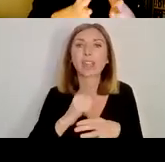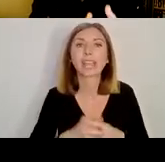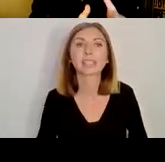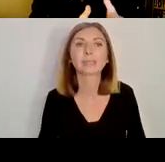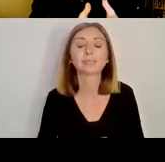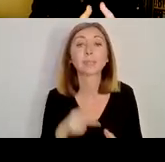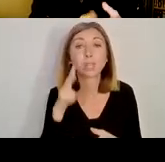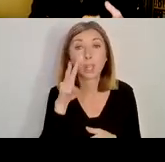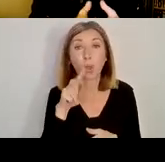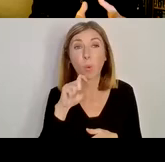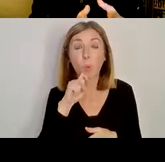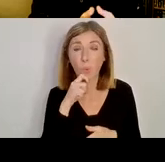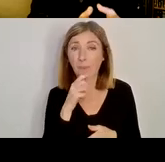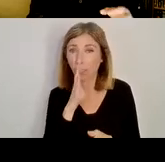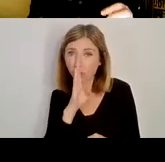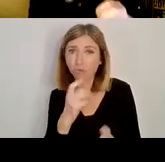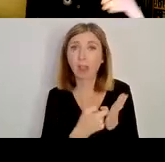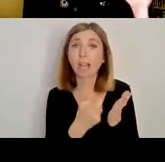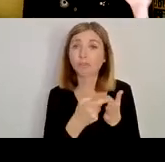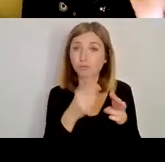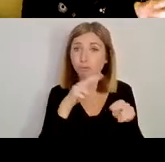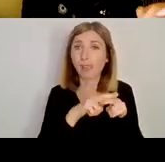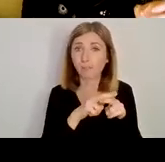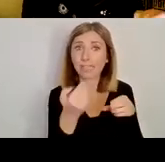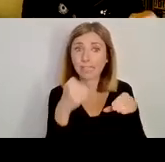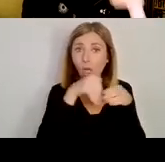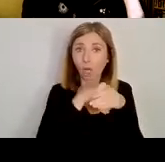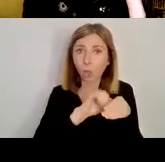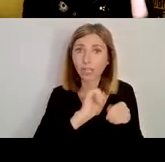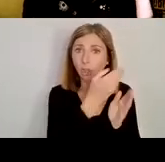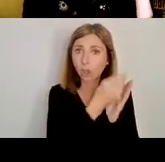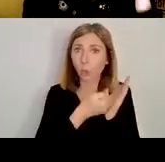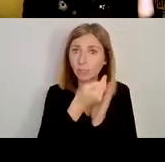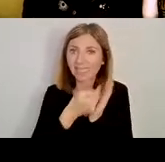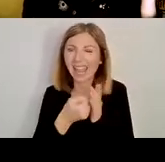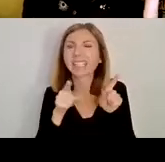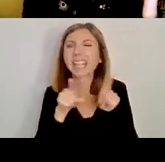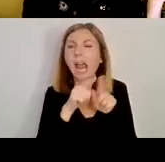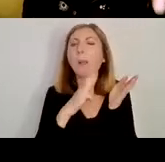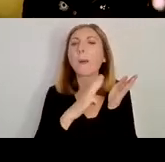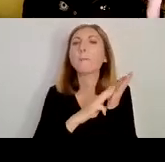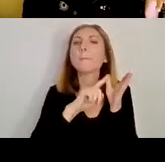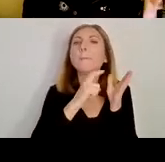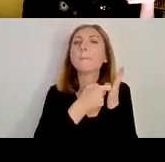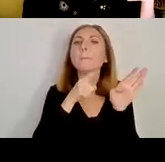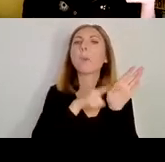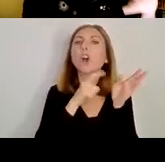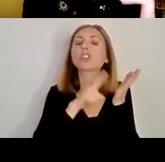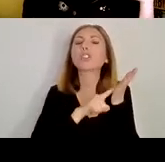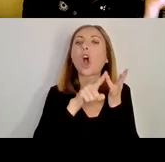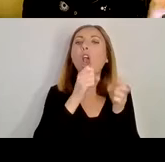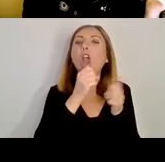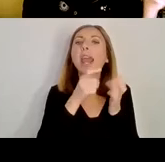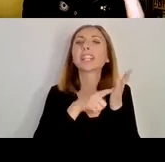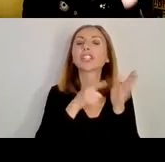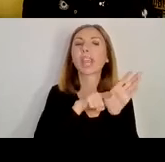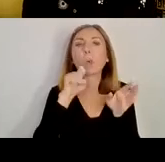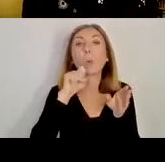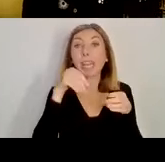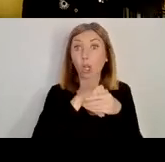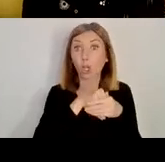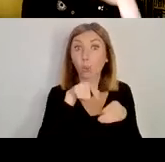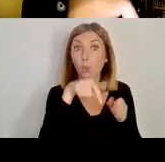be direct references in, those texts are referred to as martyrology. So saints who are being commemorated in the calendar.